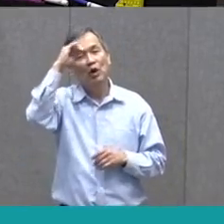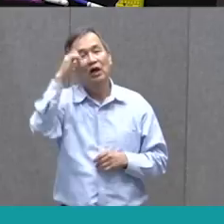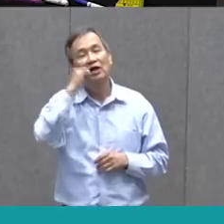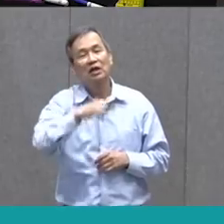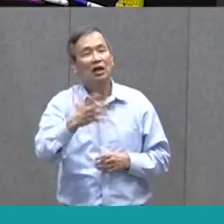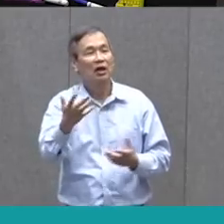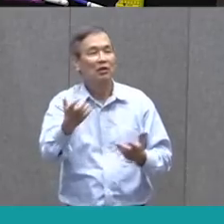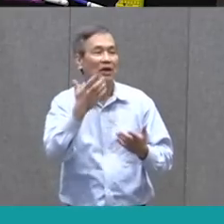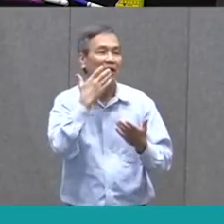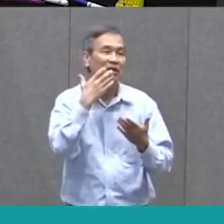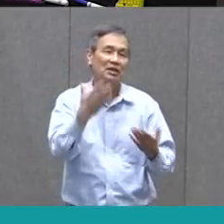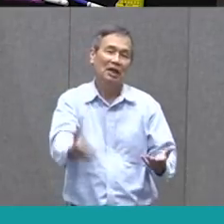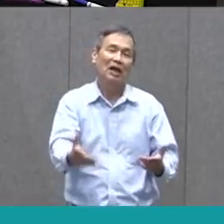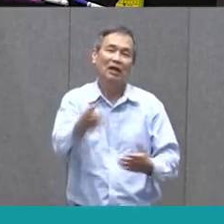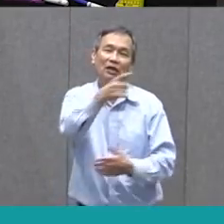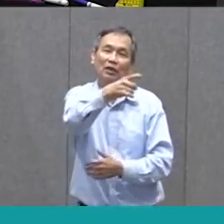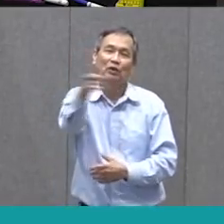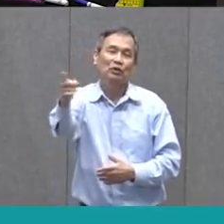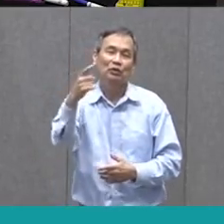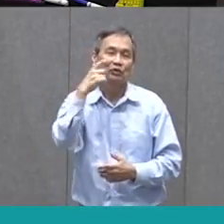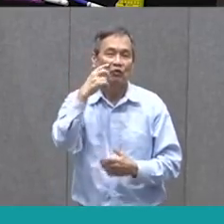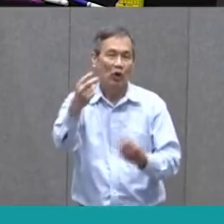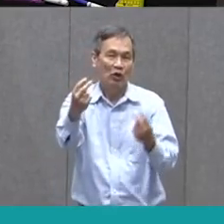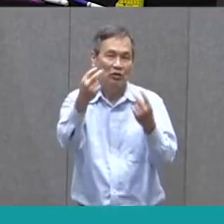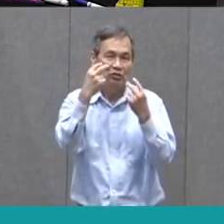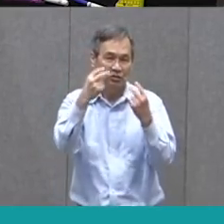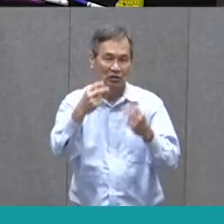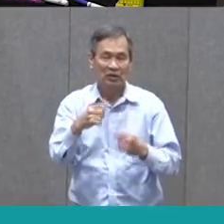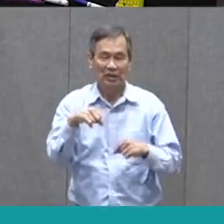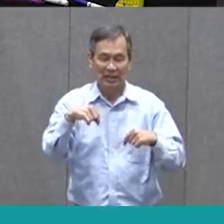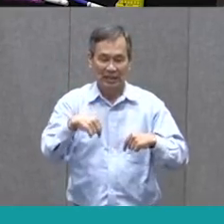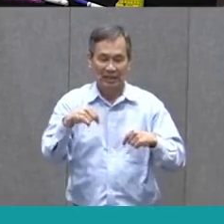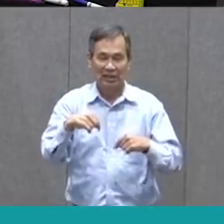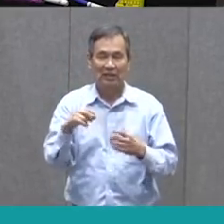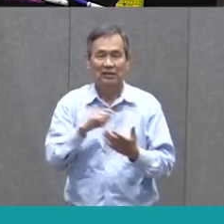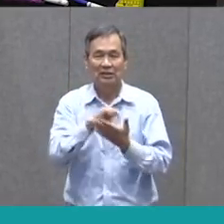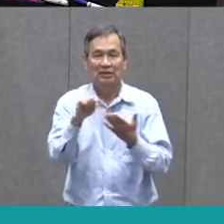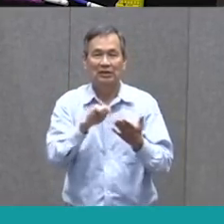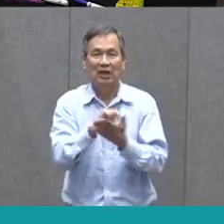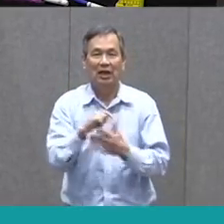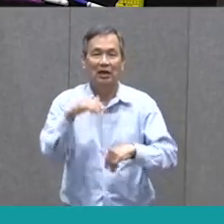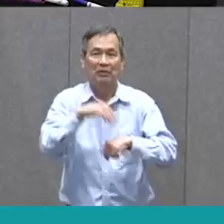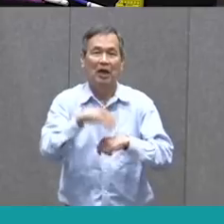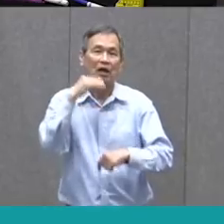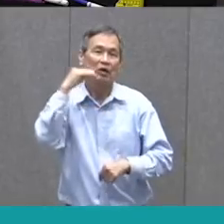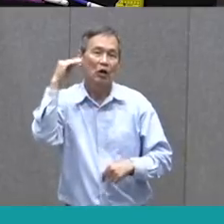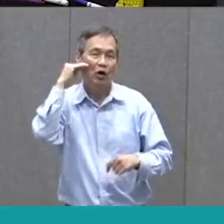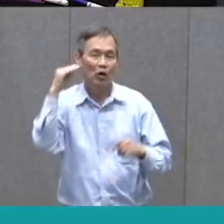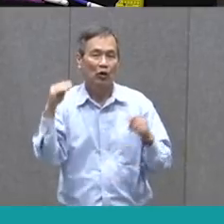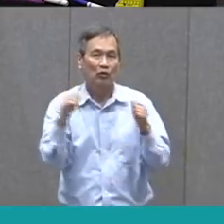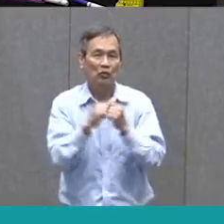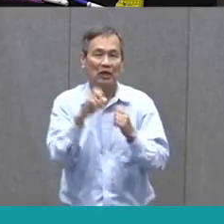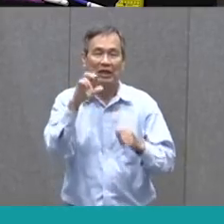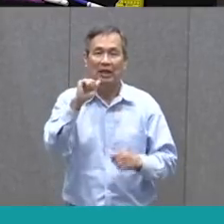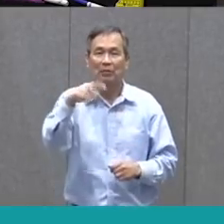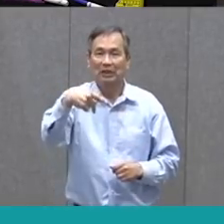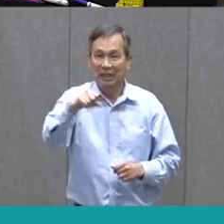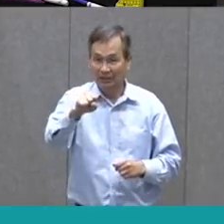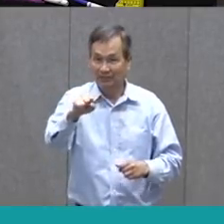I want to thank you so much for joining us on this episode of At Home with APS.